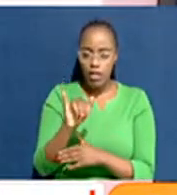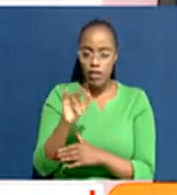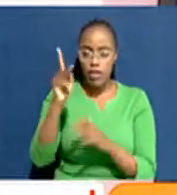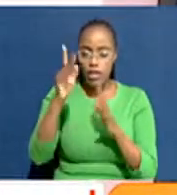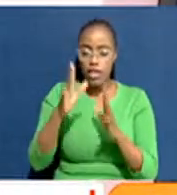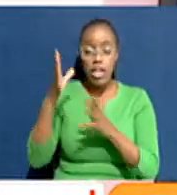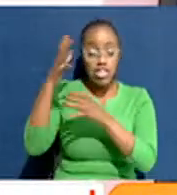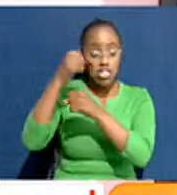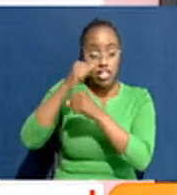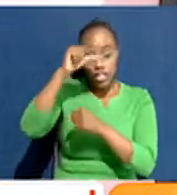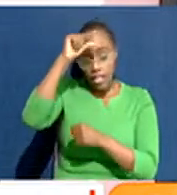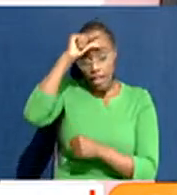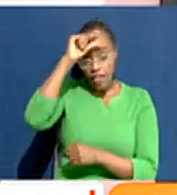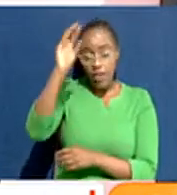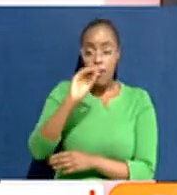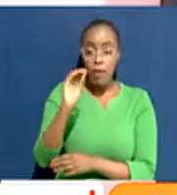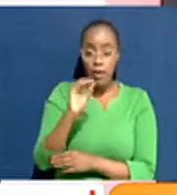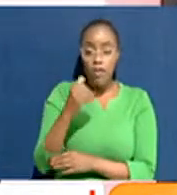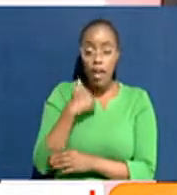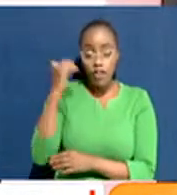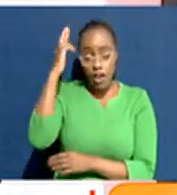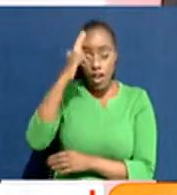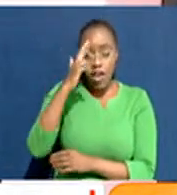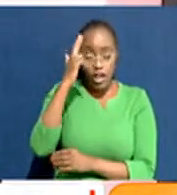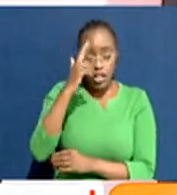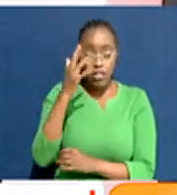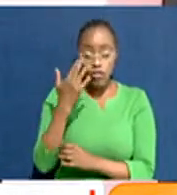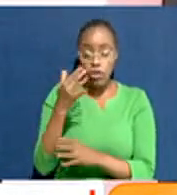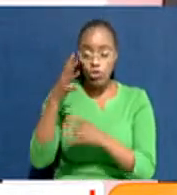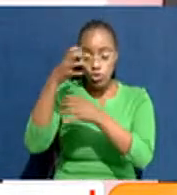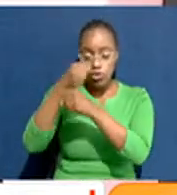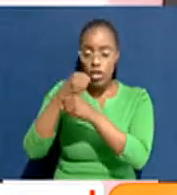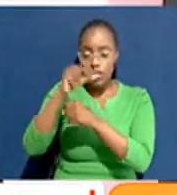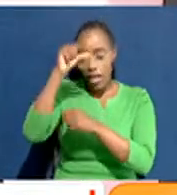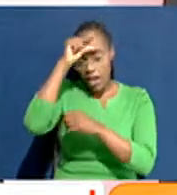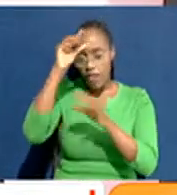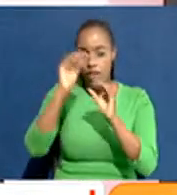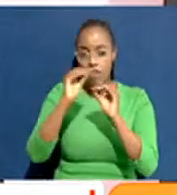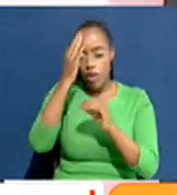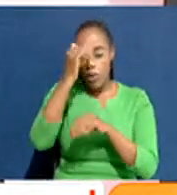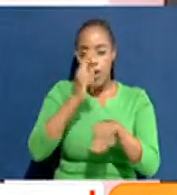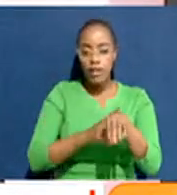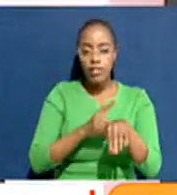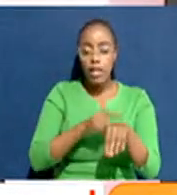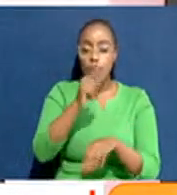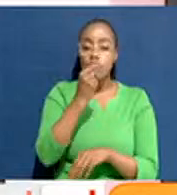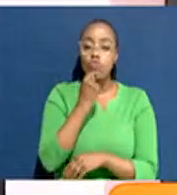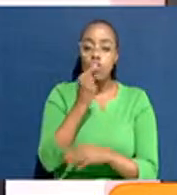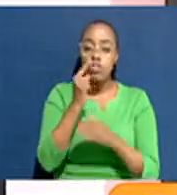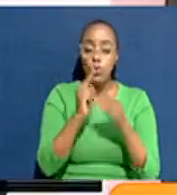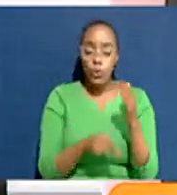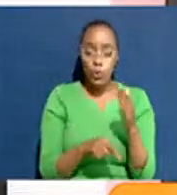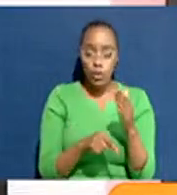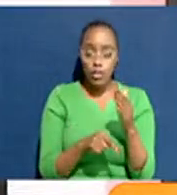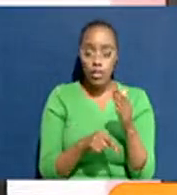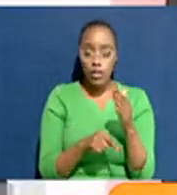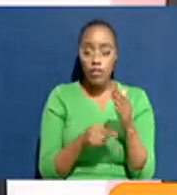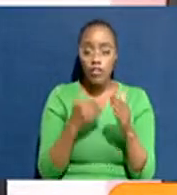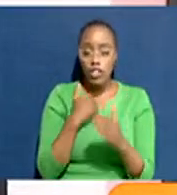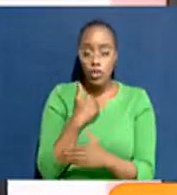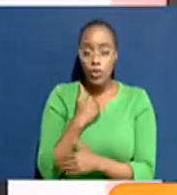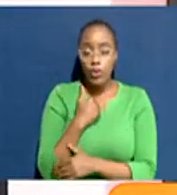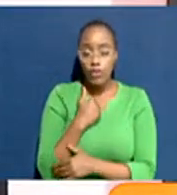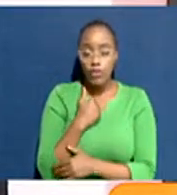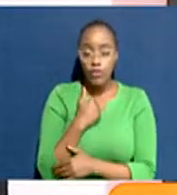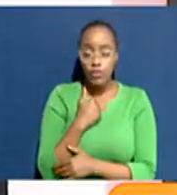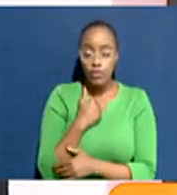don't trust their government. And they have a reason not to trust their government because when you're told that, you know, out of,